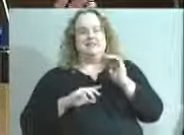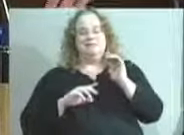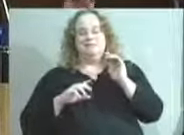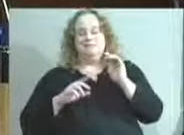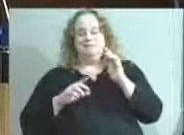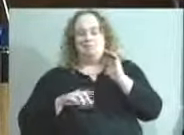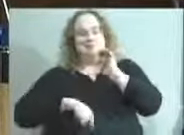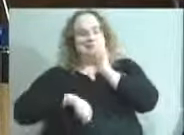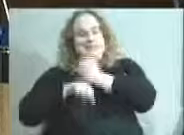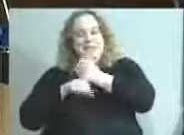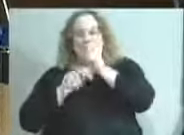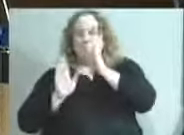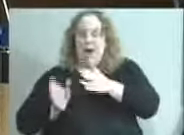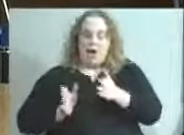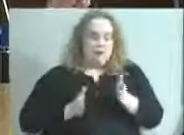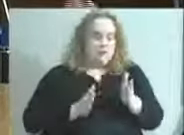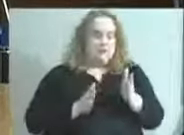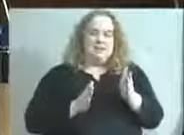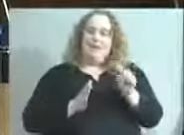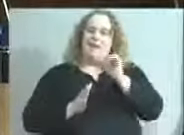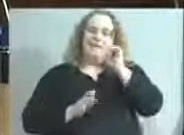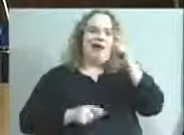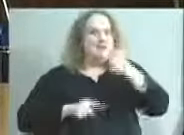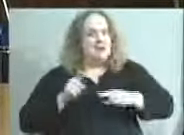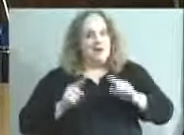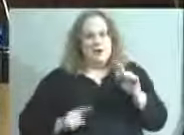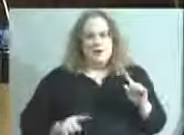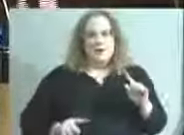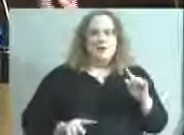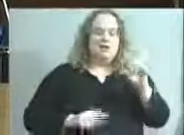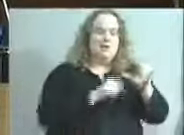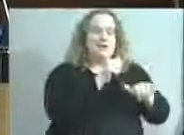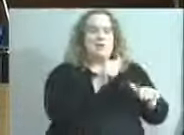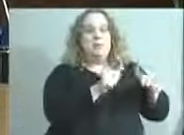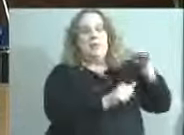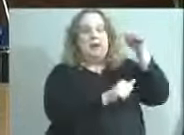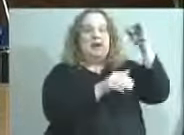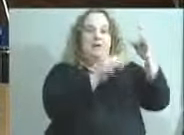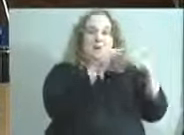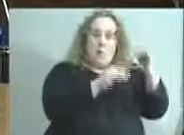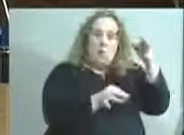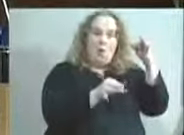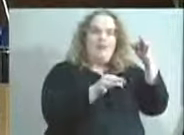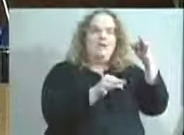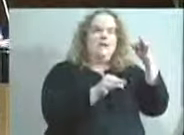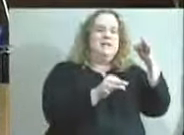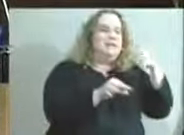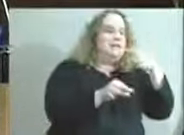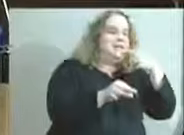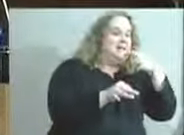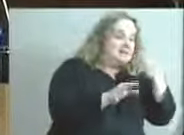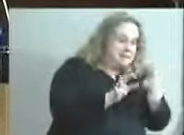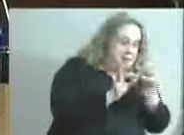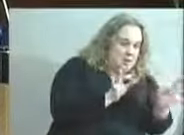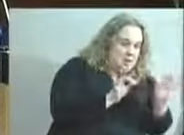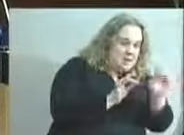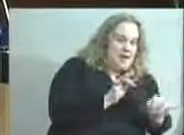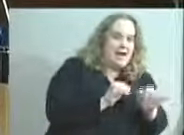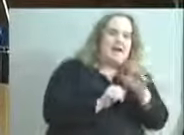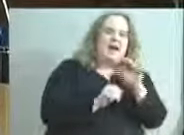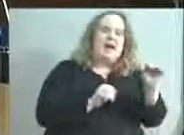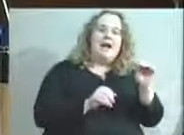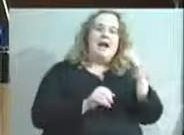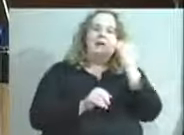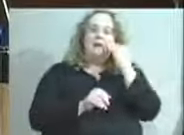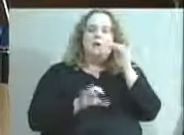And the Supreme Court has kind of weighed in on this. I know metric government is looking at creating more affordable housing everywhere. But we've kind of done this to ourselves through